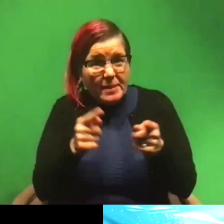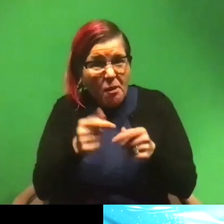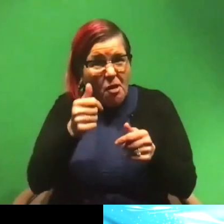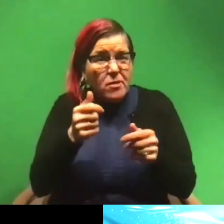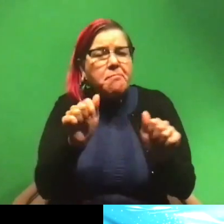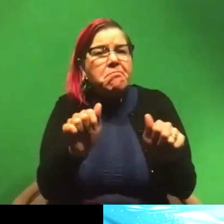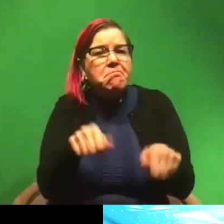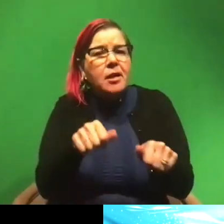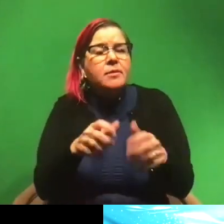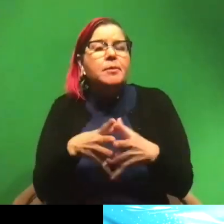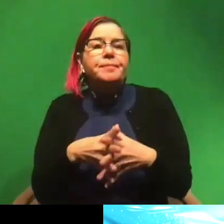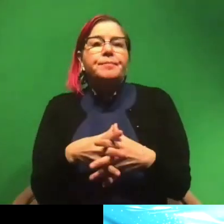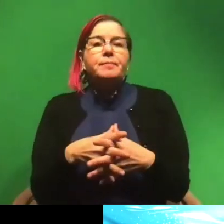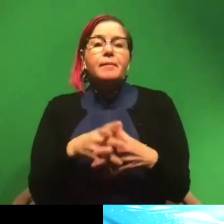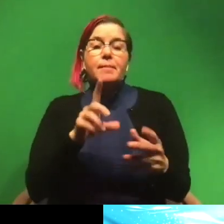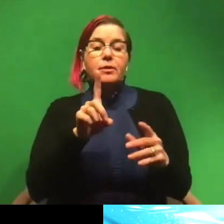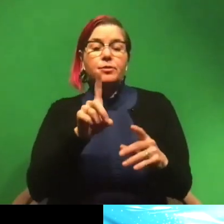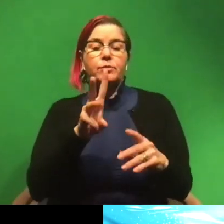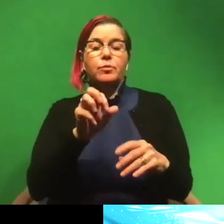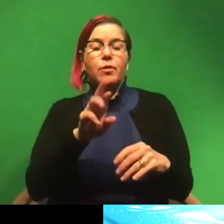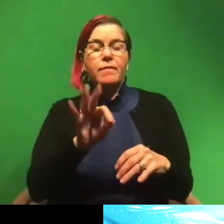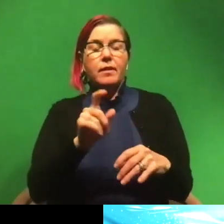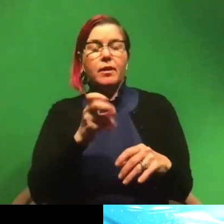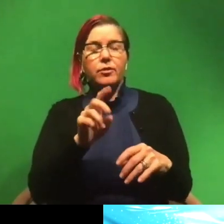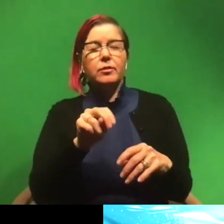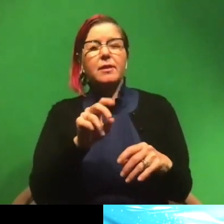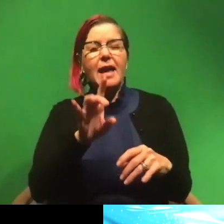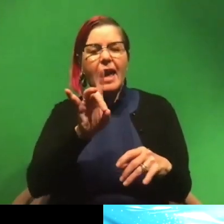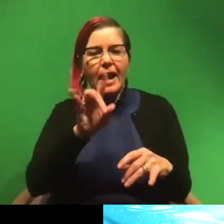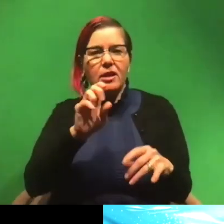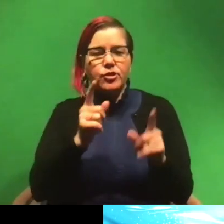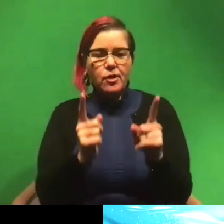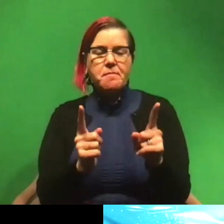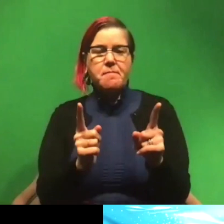We just don't know. Uh, but the dwarf lantern shark gets to be about eight inches long.